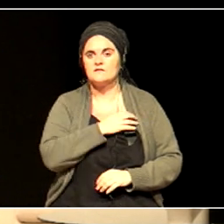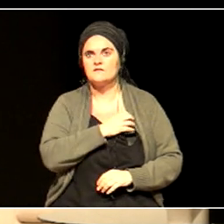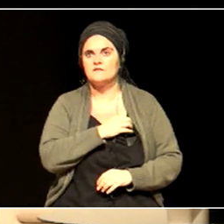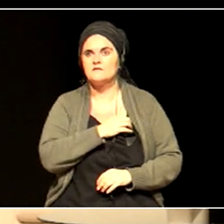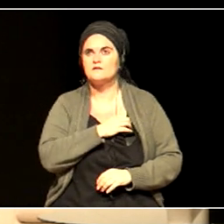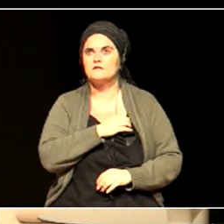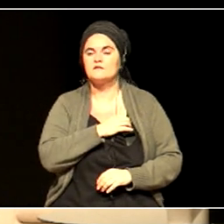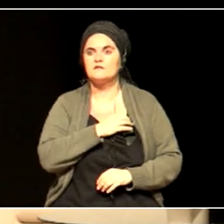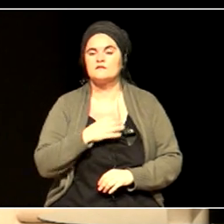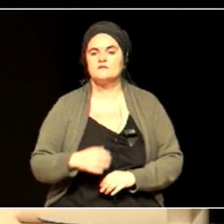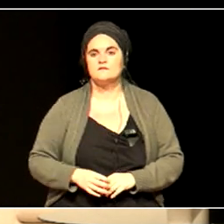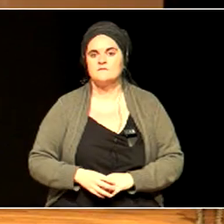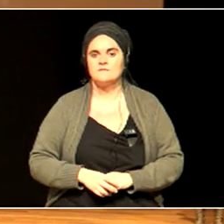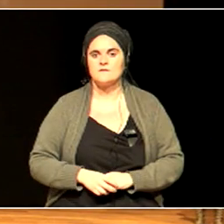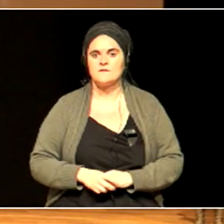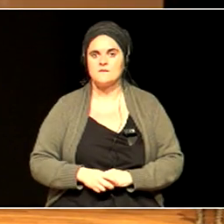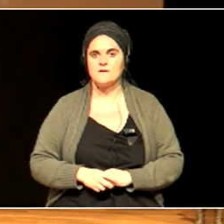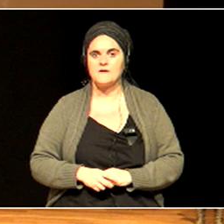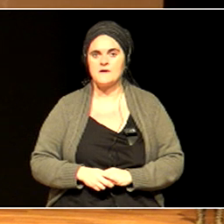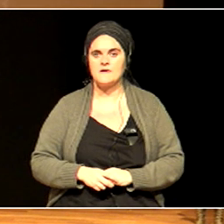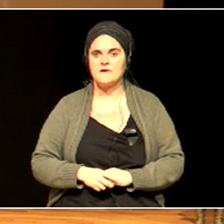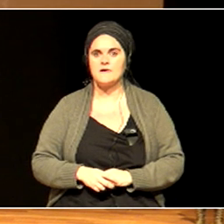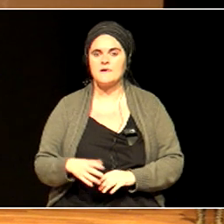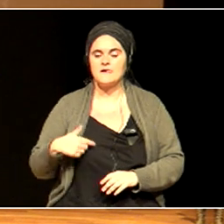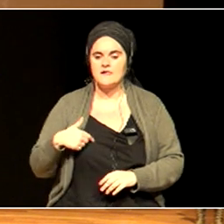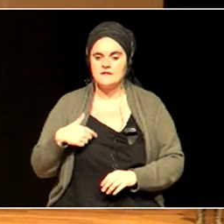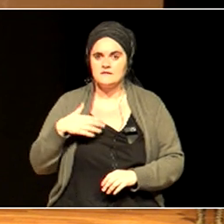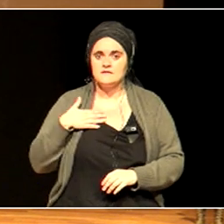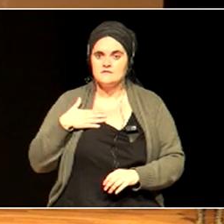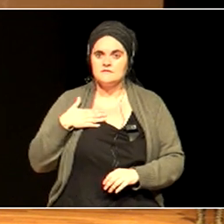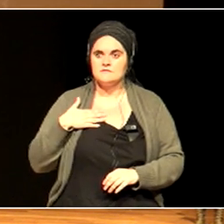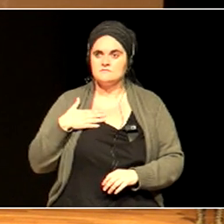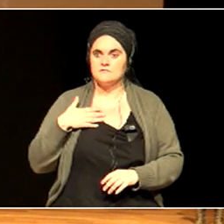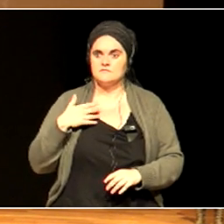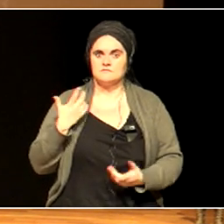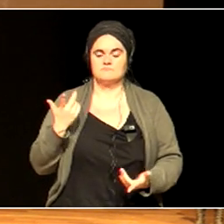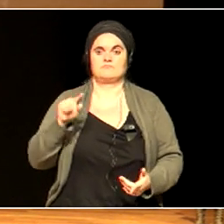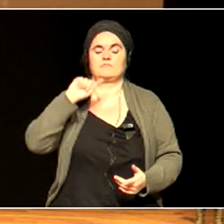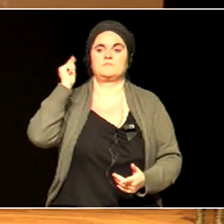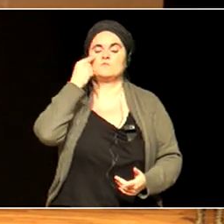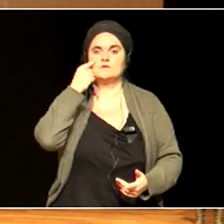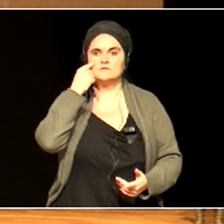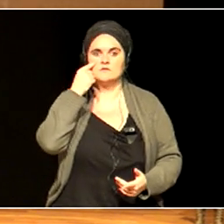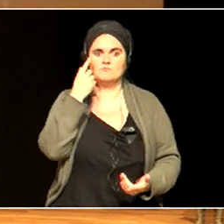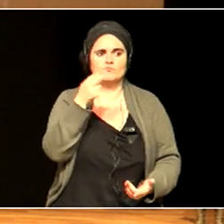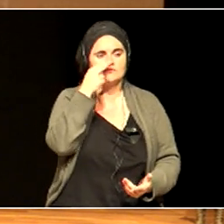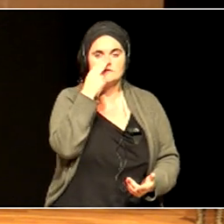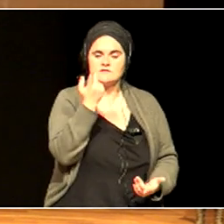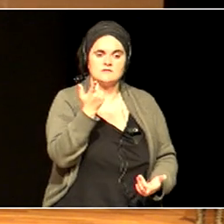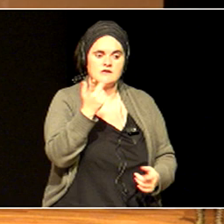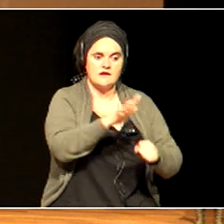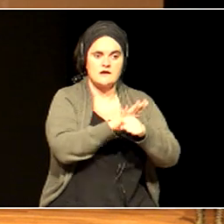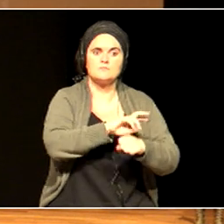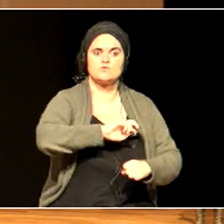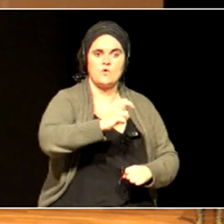I've been interested to discover that other people in other areas of work, besides education, are thinking in a similar way.